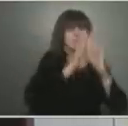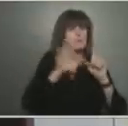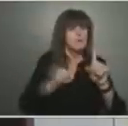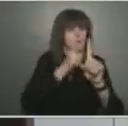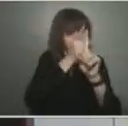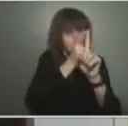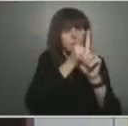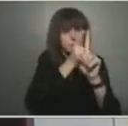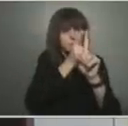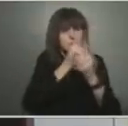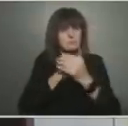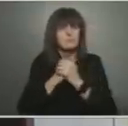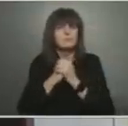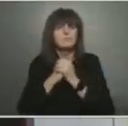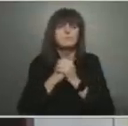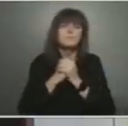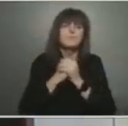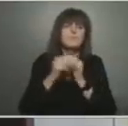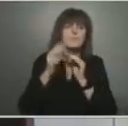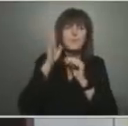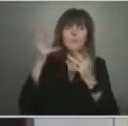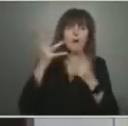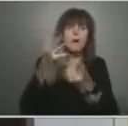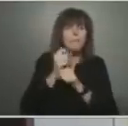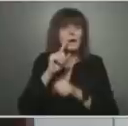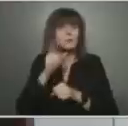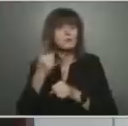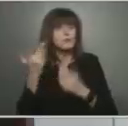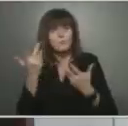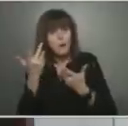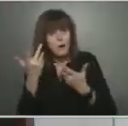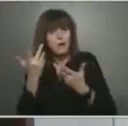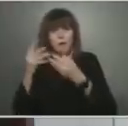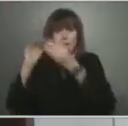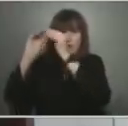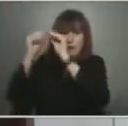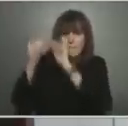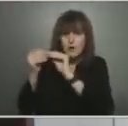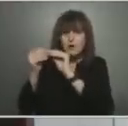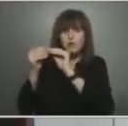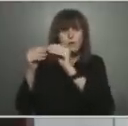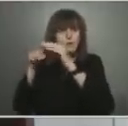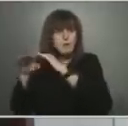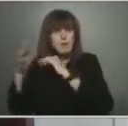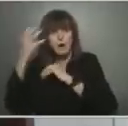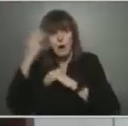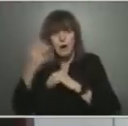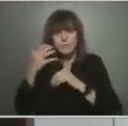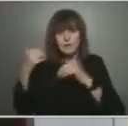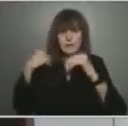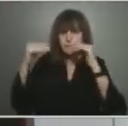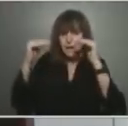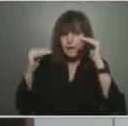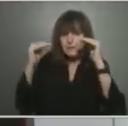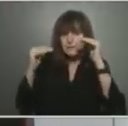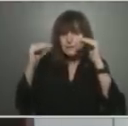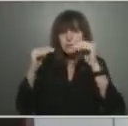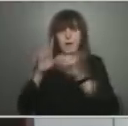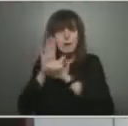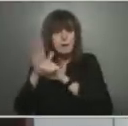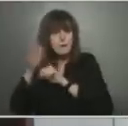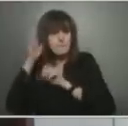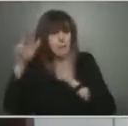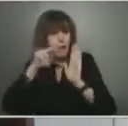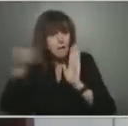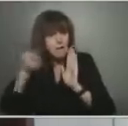capacity readiness or human health resources in hospitals. is least